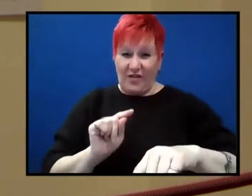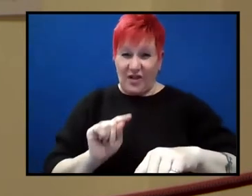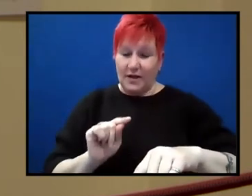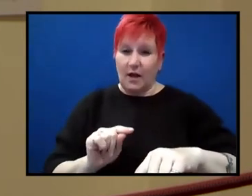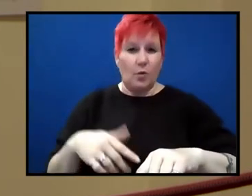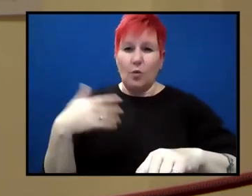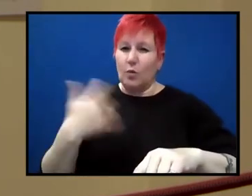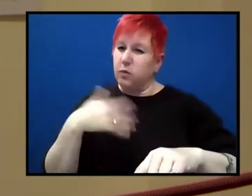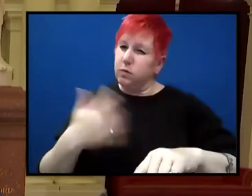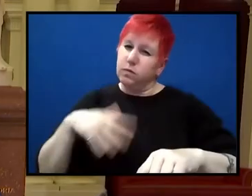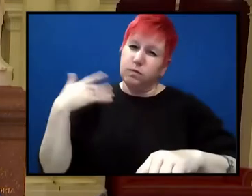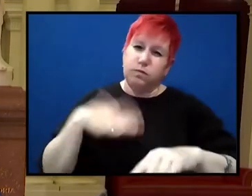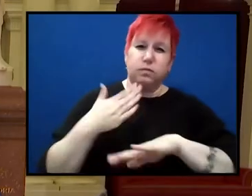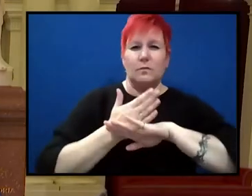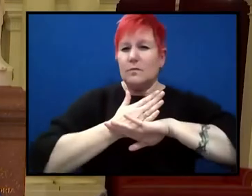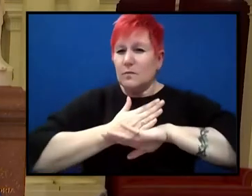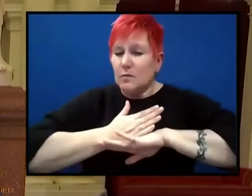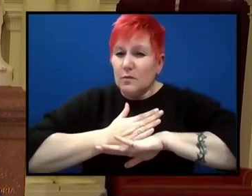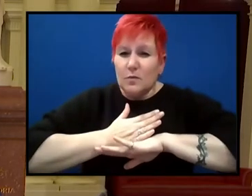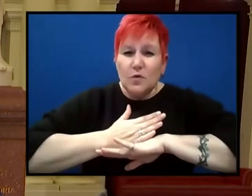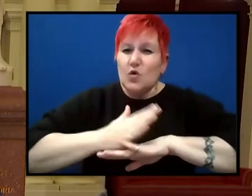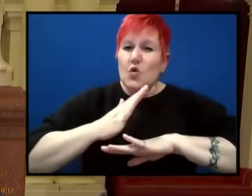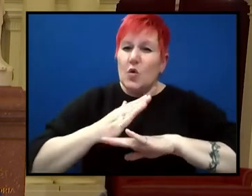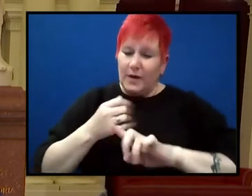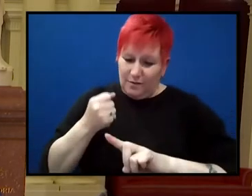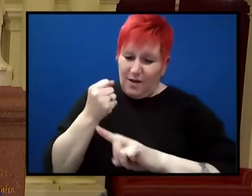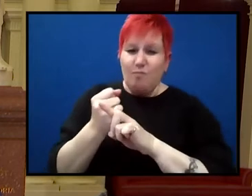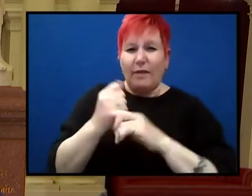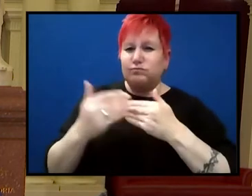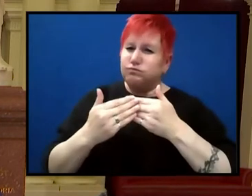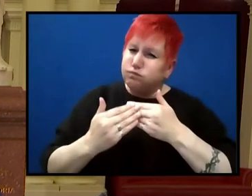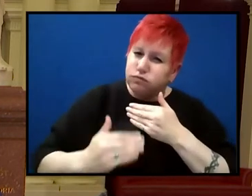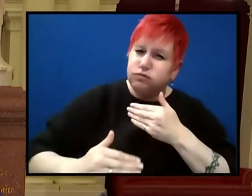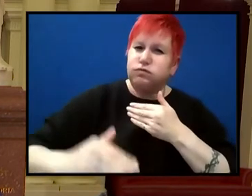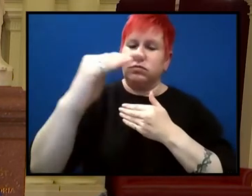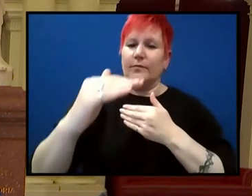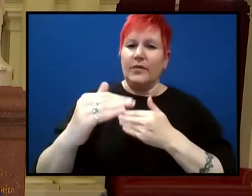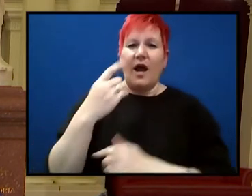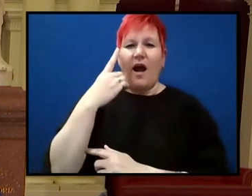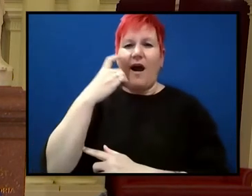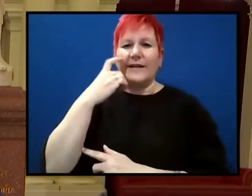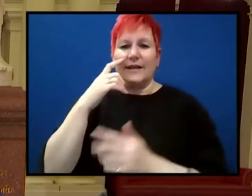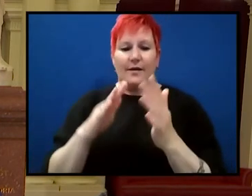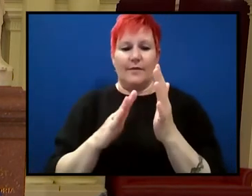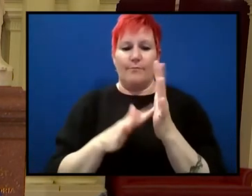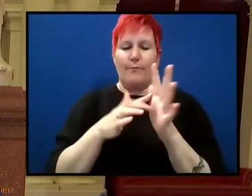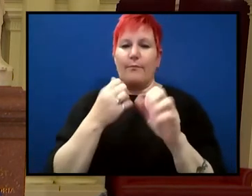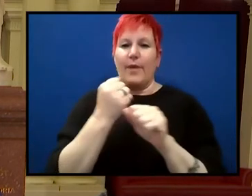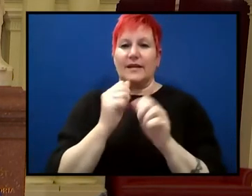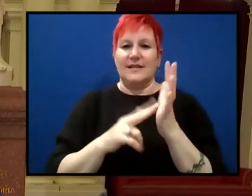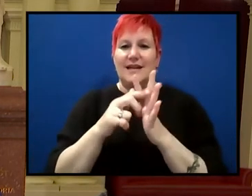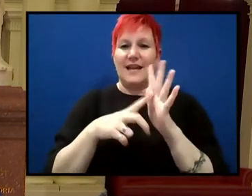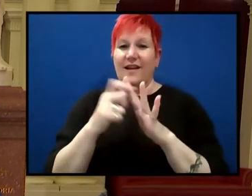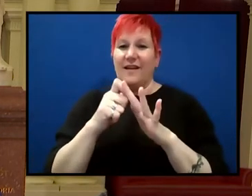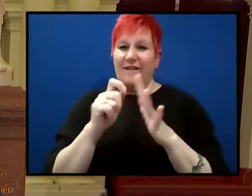profound because the, the alternations of the magnetic field from positive to, I mean, from normal to reversed, uh,